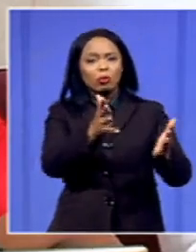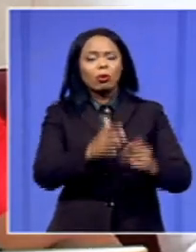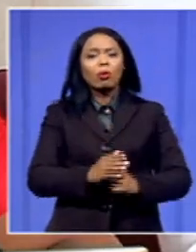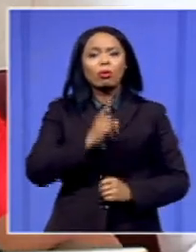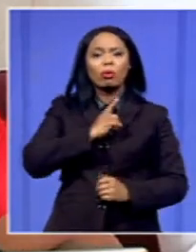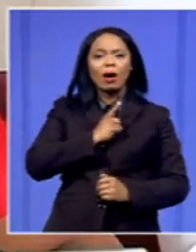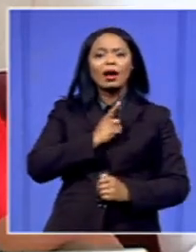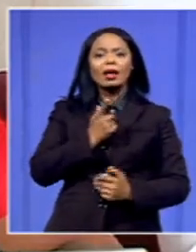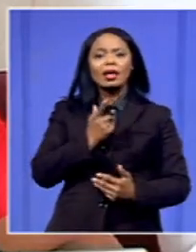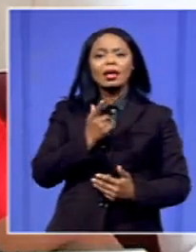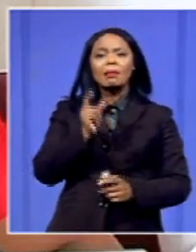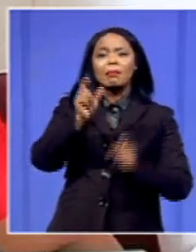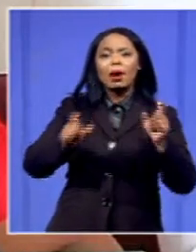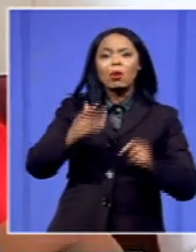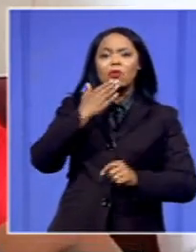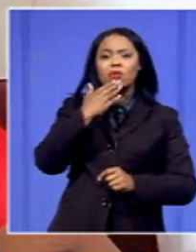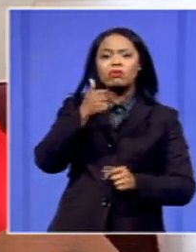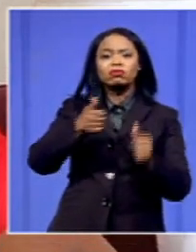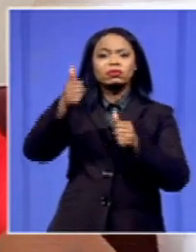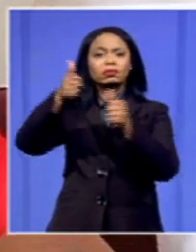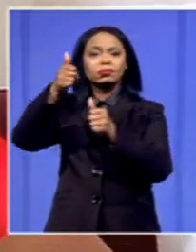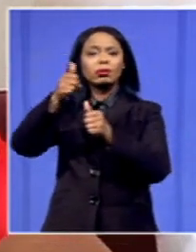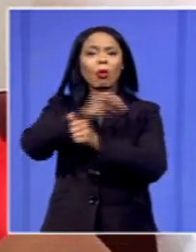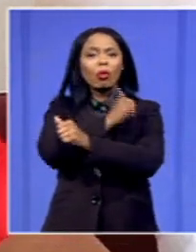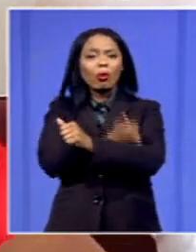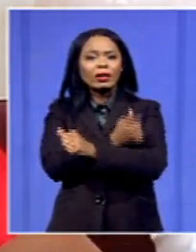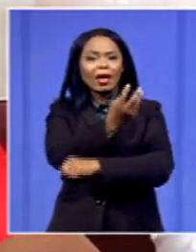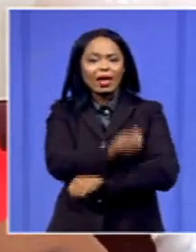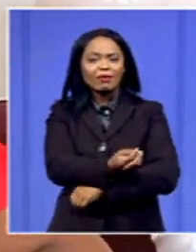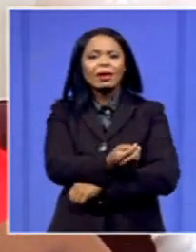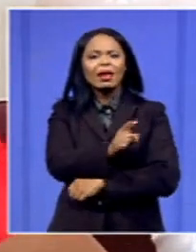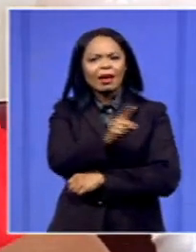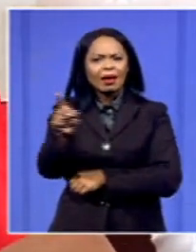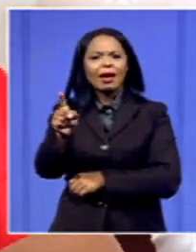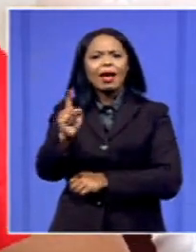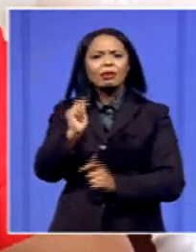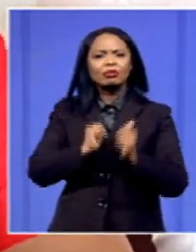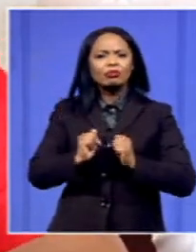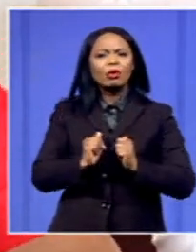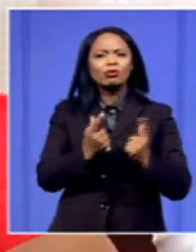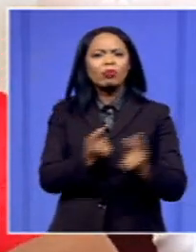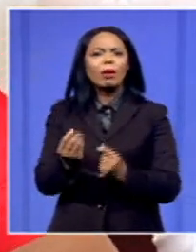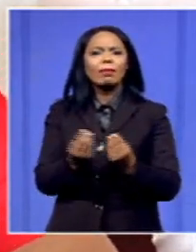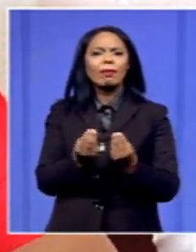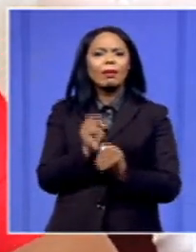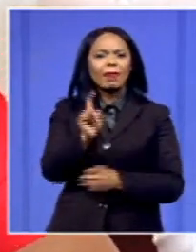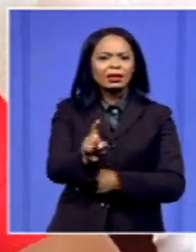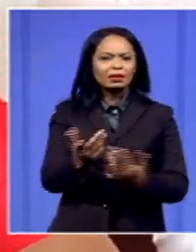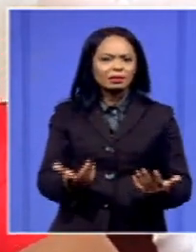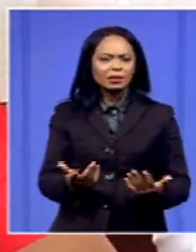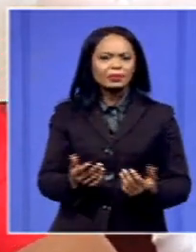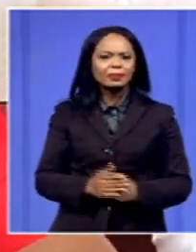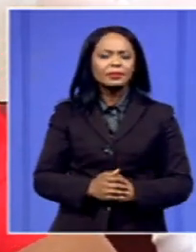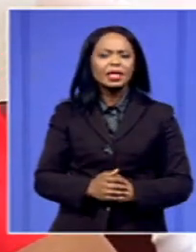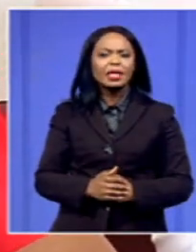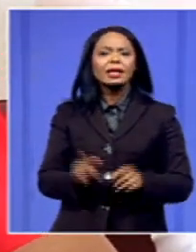hold to account those who are in charge of government and in charge of the Department of Health.